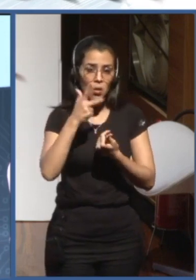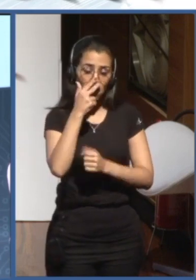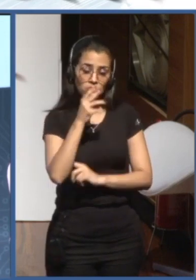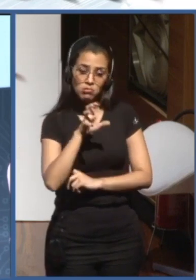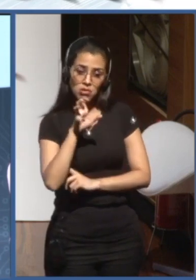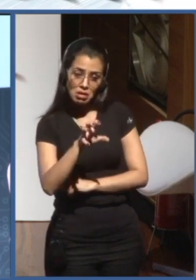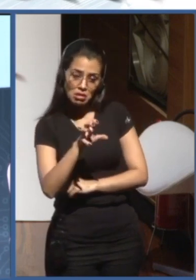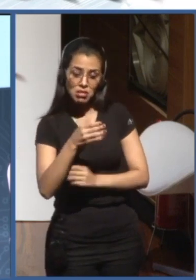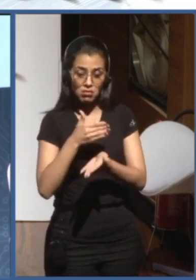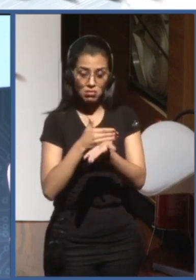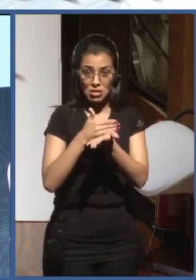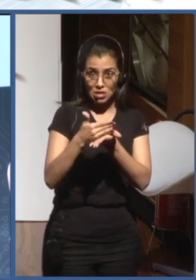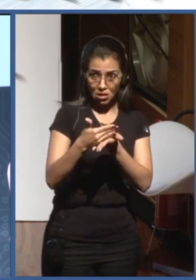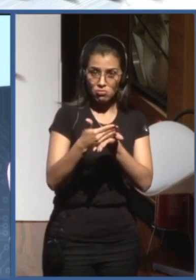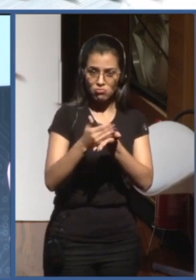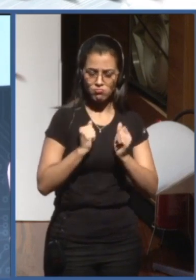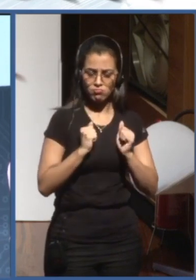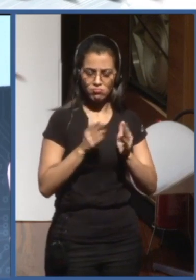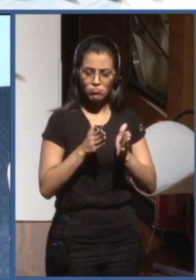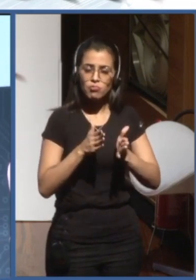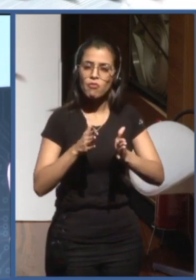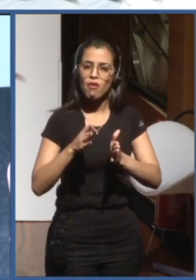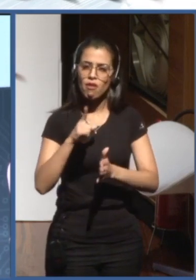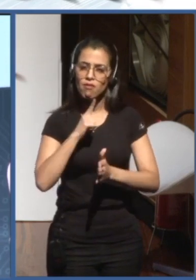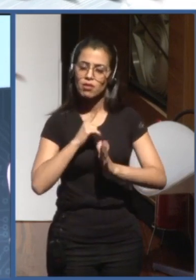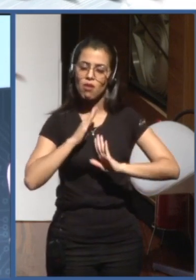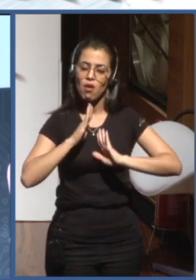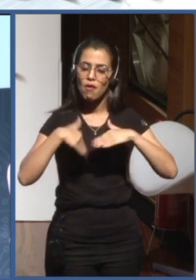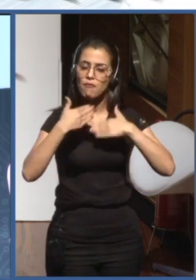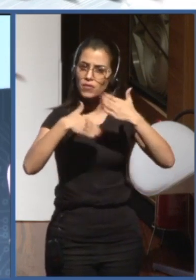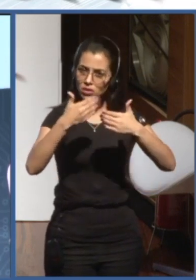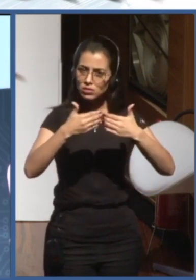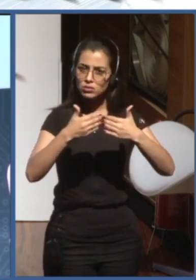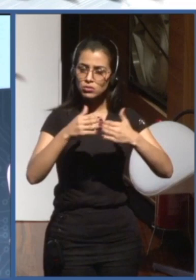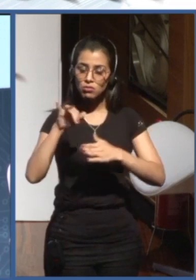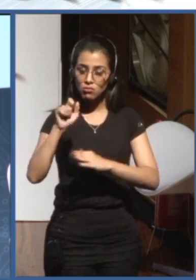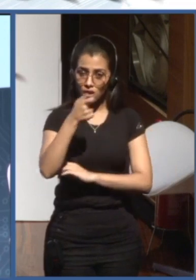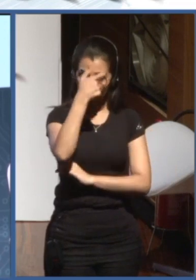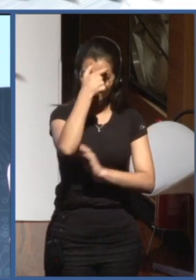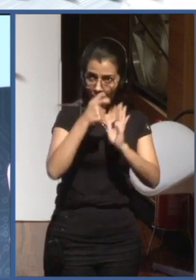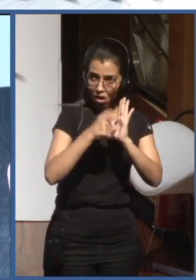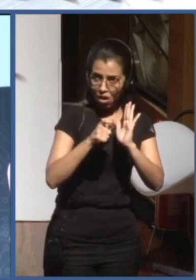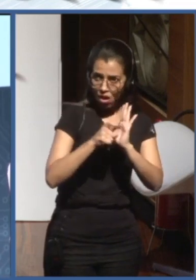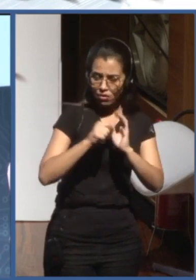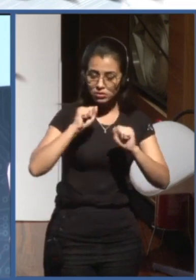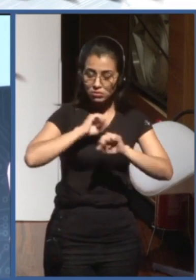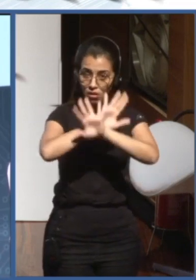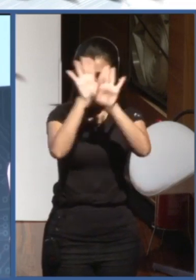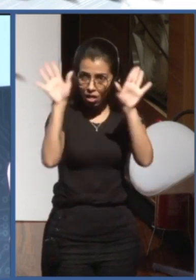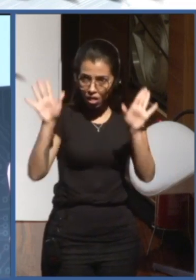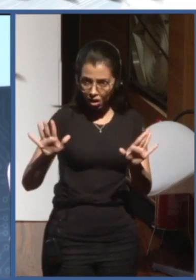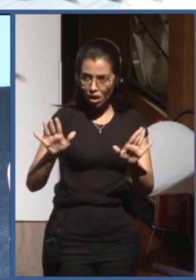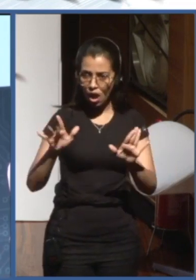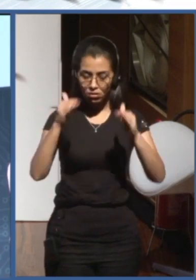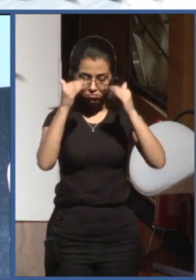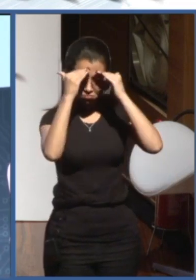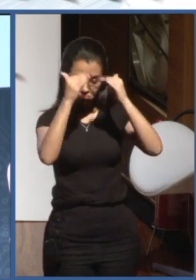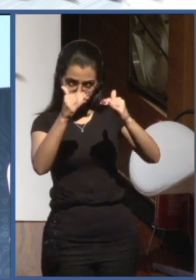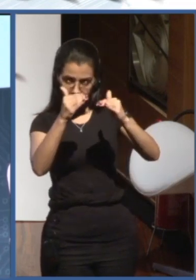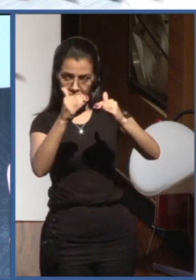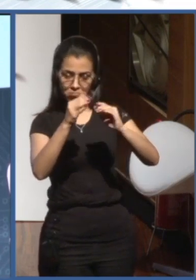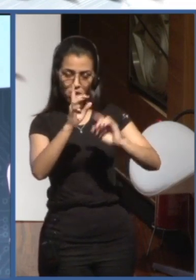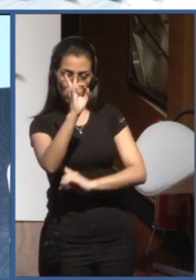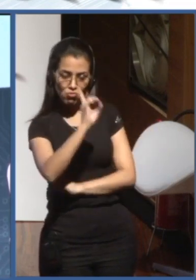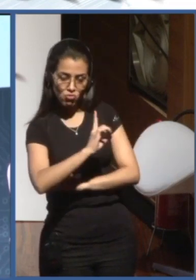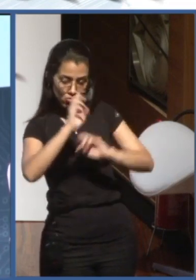push for an AI that is transparent that respects human rights and that is robust and accountable and so again there